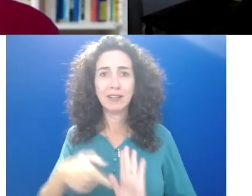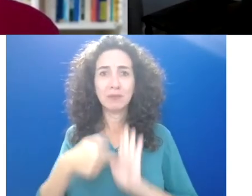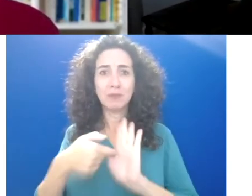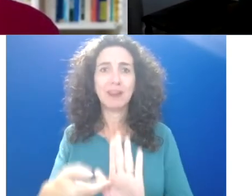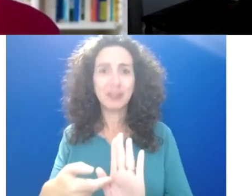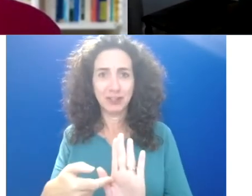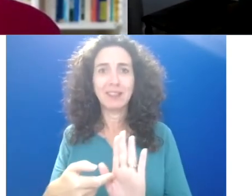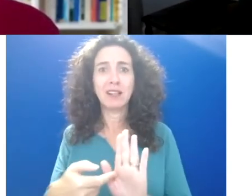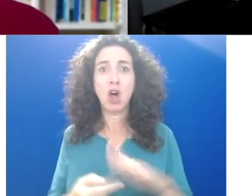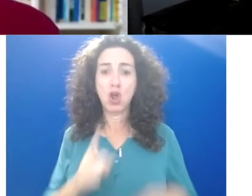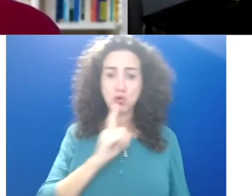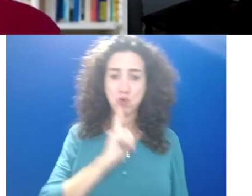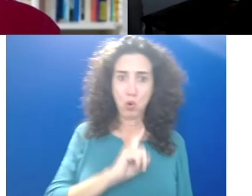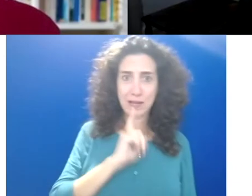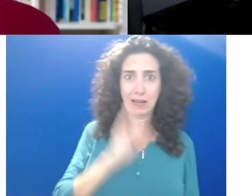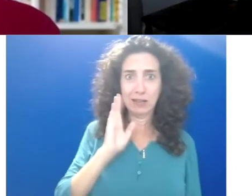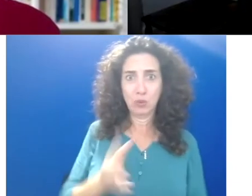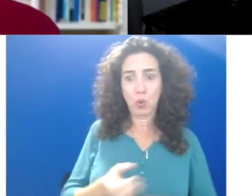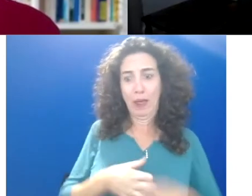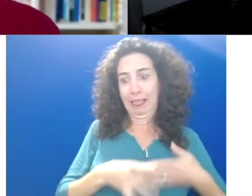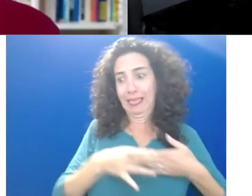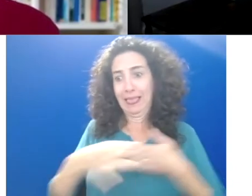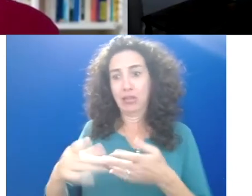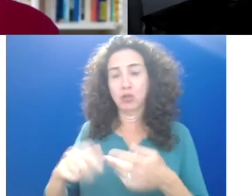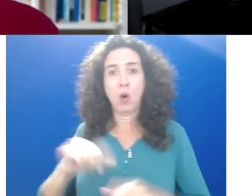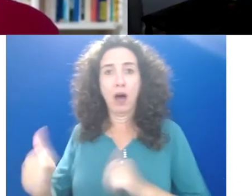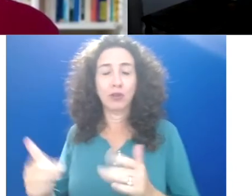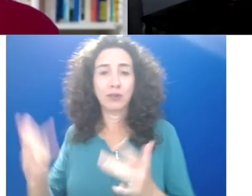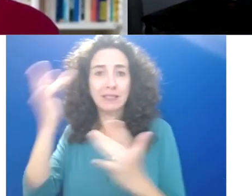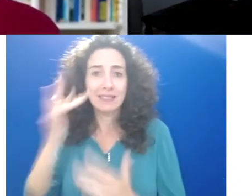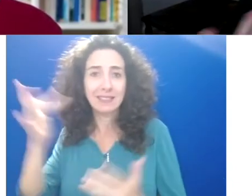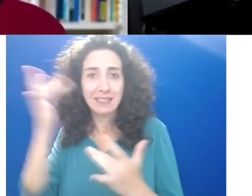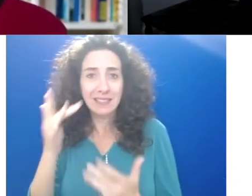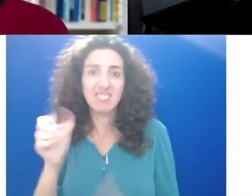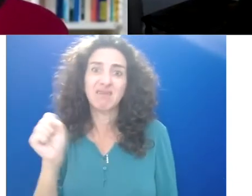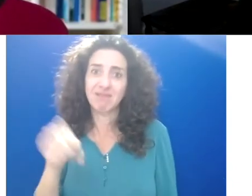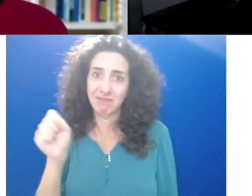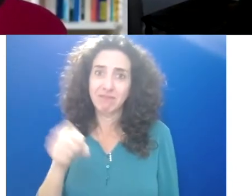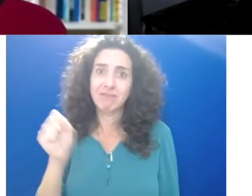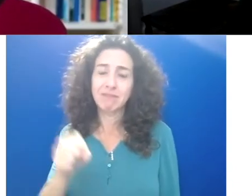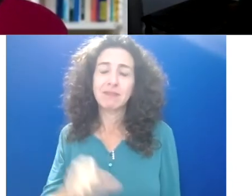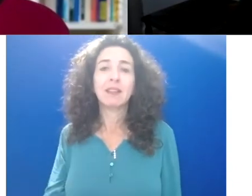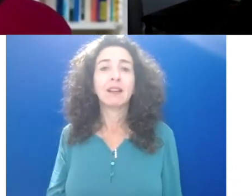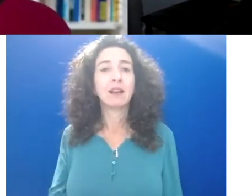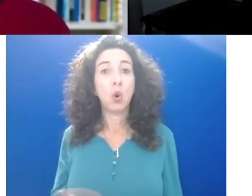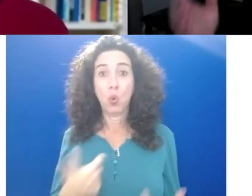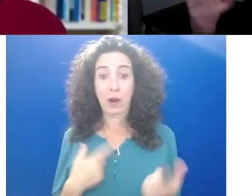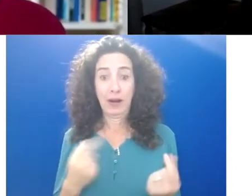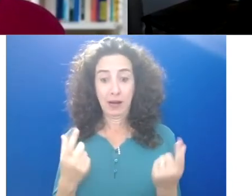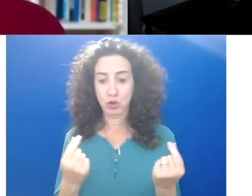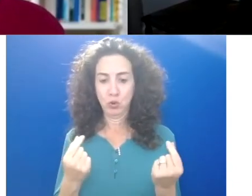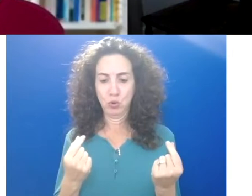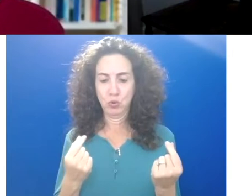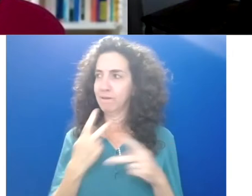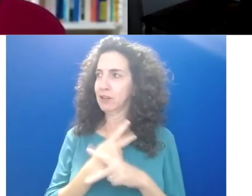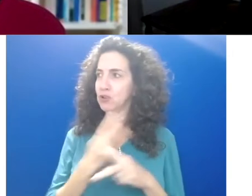other diseases. So it's a big deal. So that was the hard part. I think one way I coped with that was to prioritize it. Once you